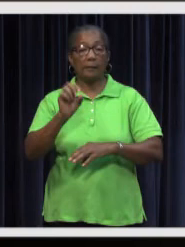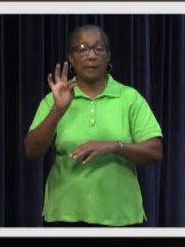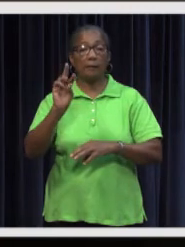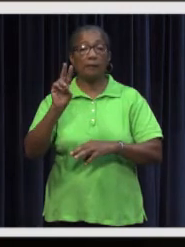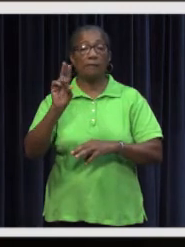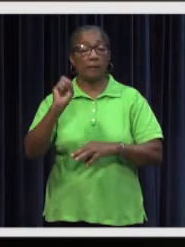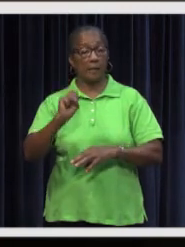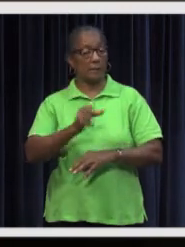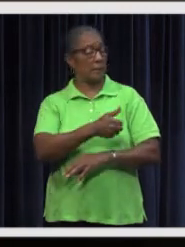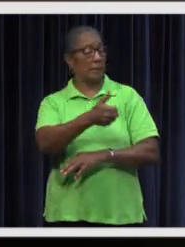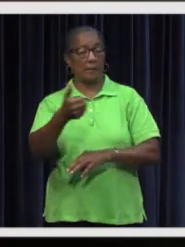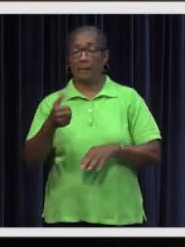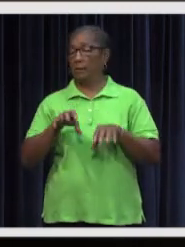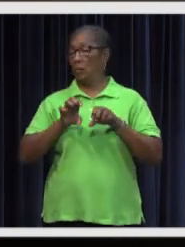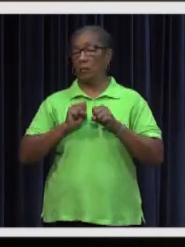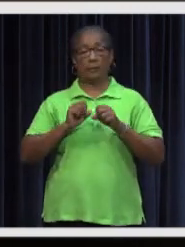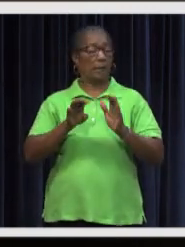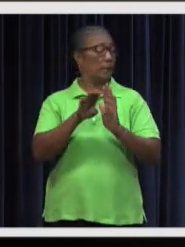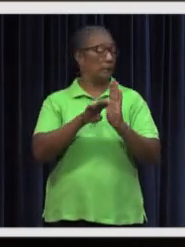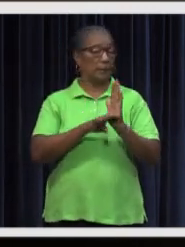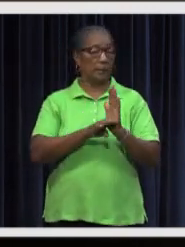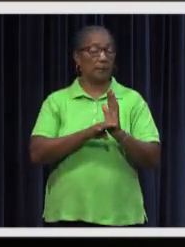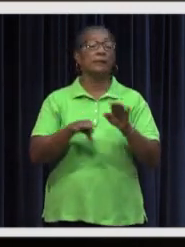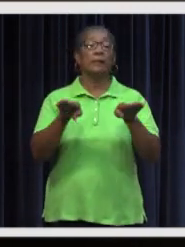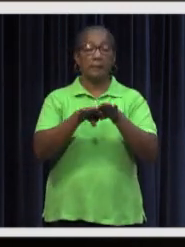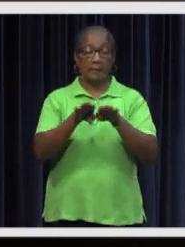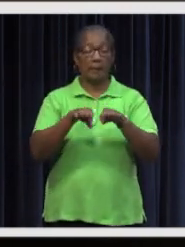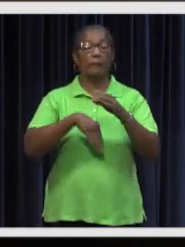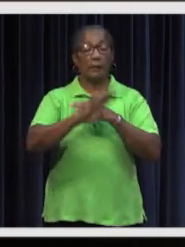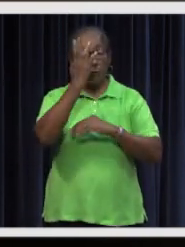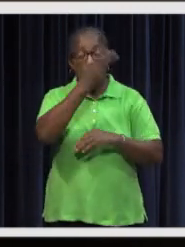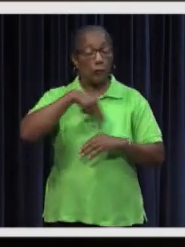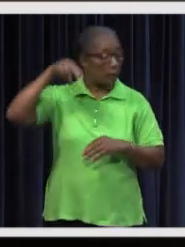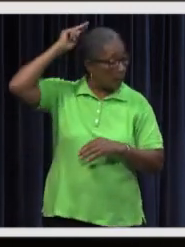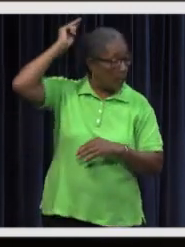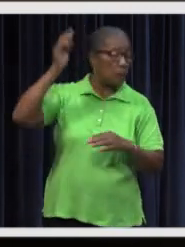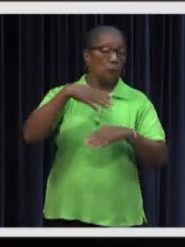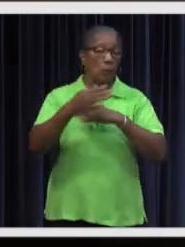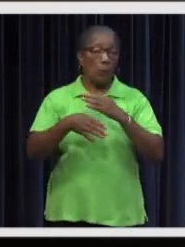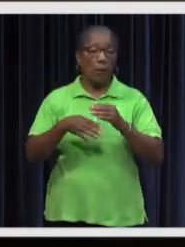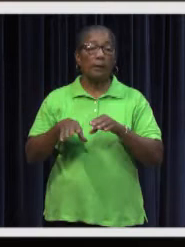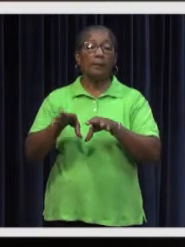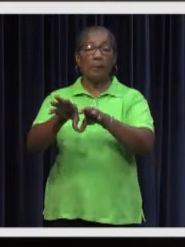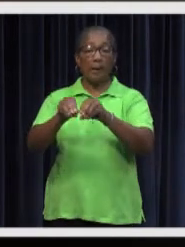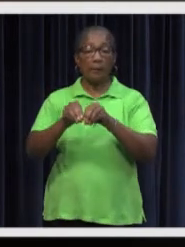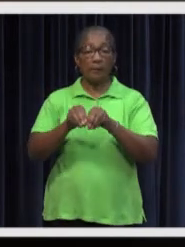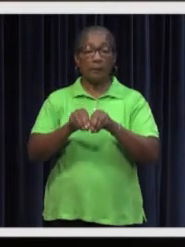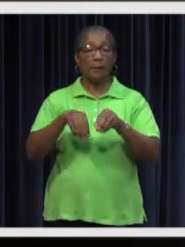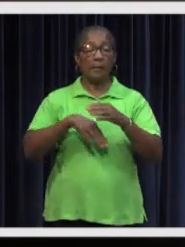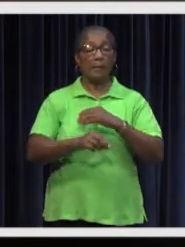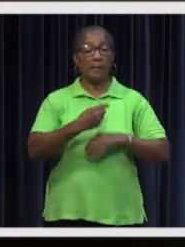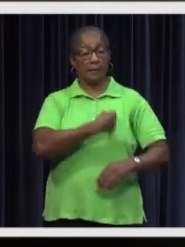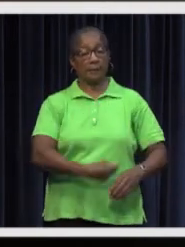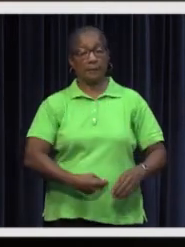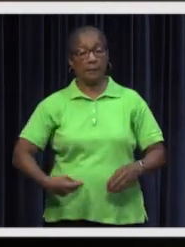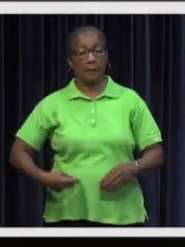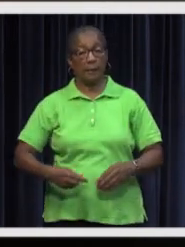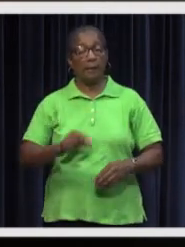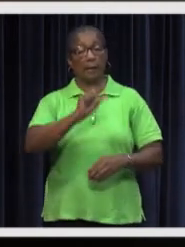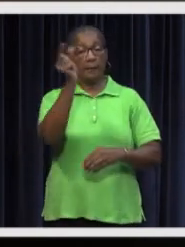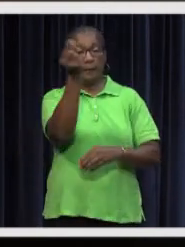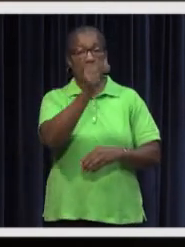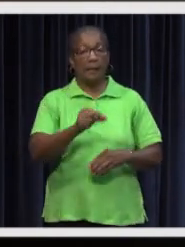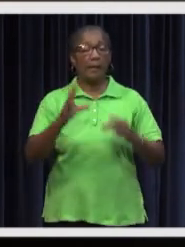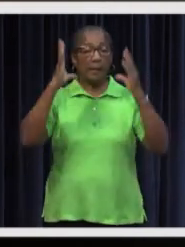Hence, they say not everyone follows the rules. Just as in Suriname, the necessary measures are also taken in China,